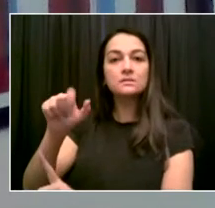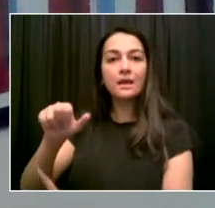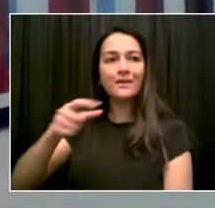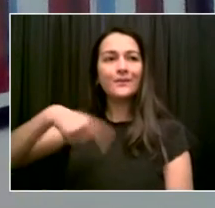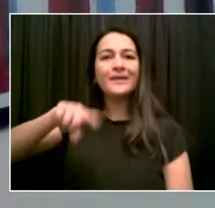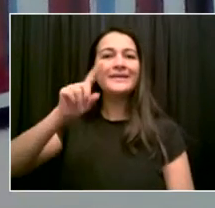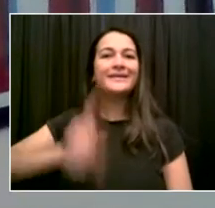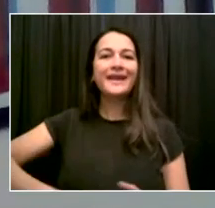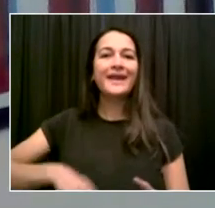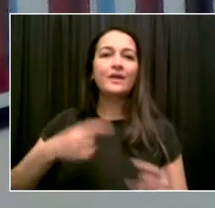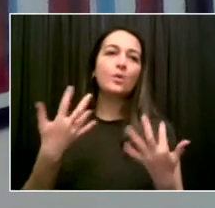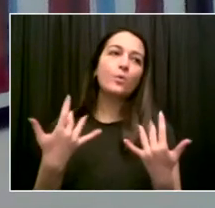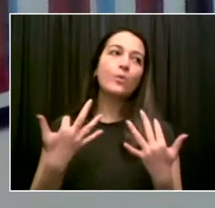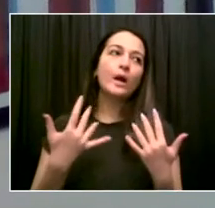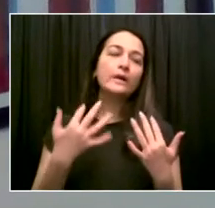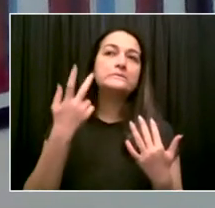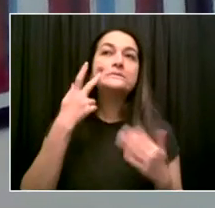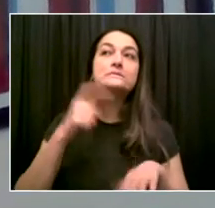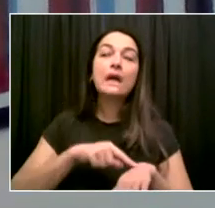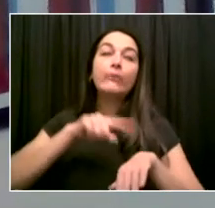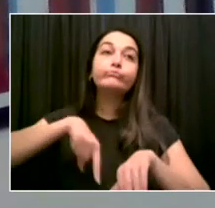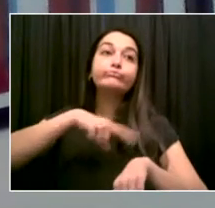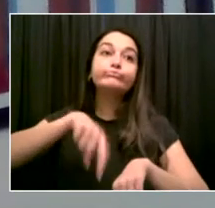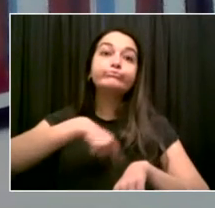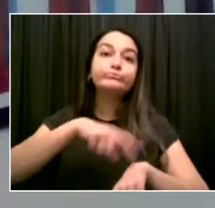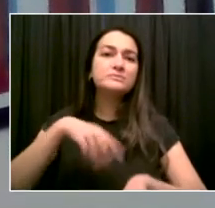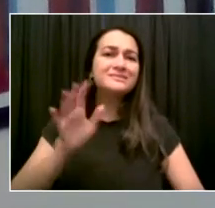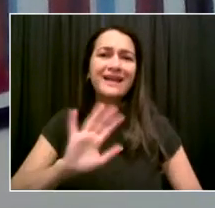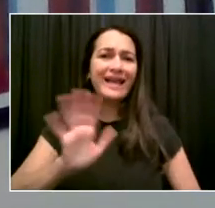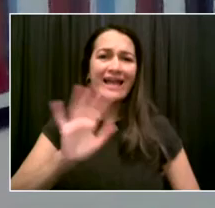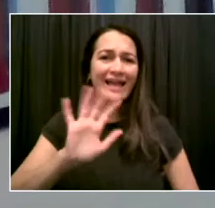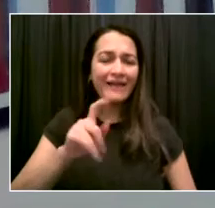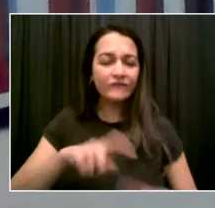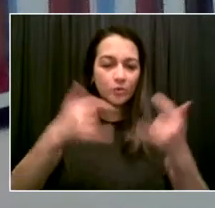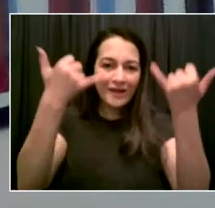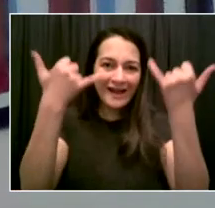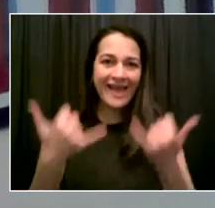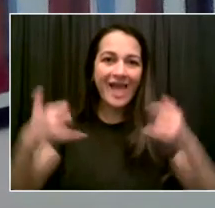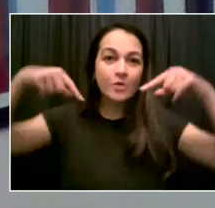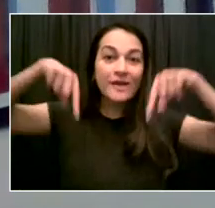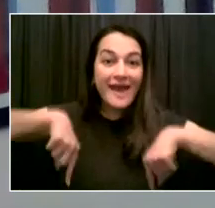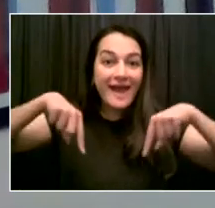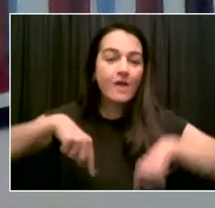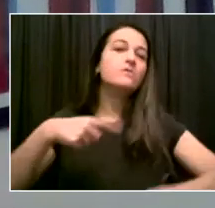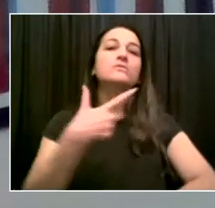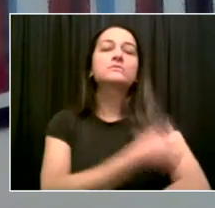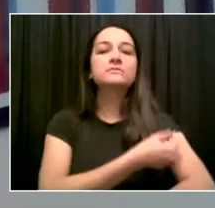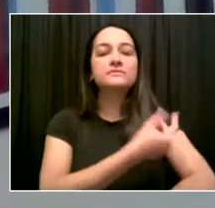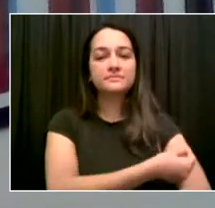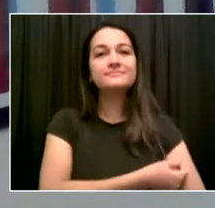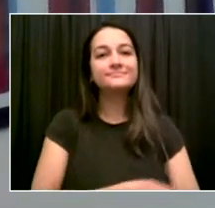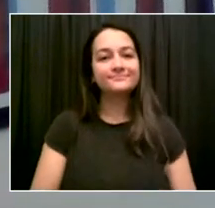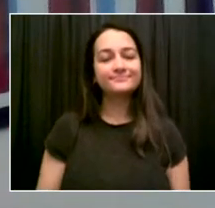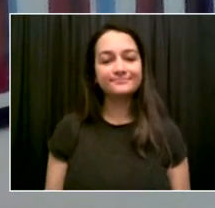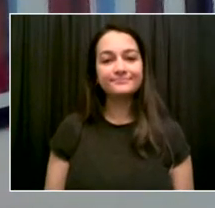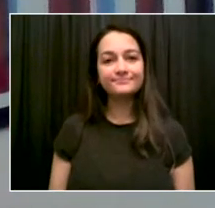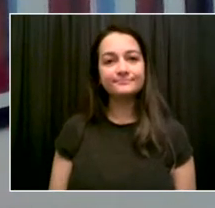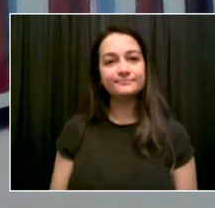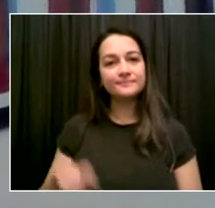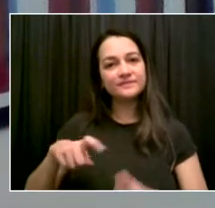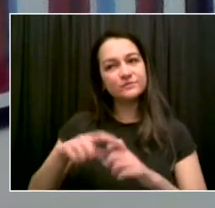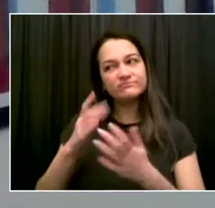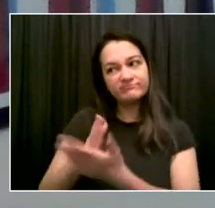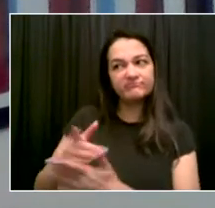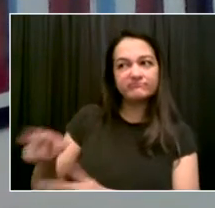And we've learned over the past year and a half that our choice is to act now or face more difficult options